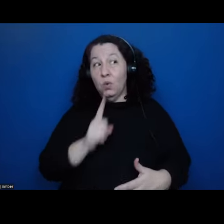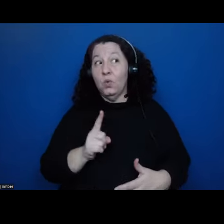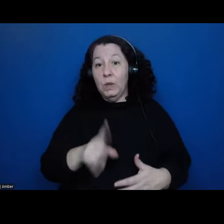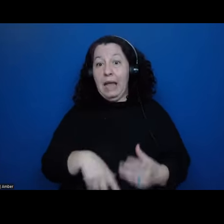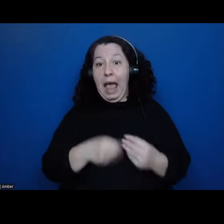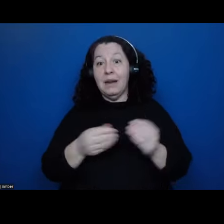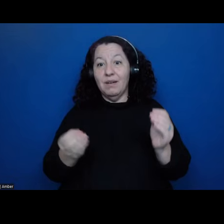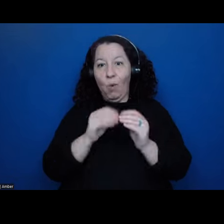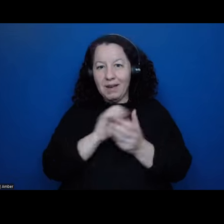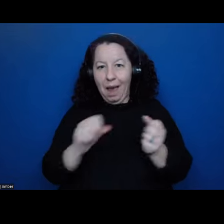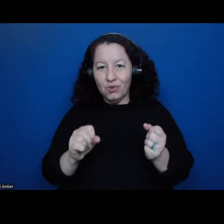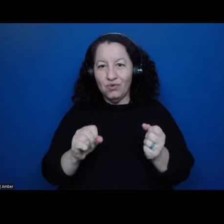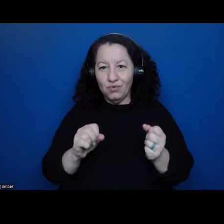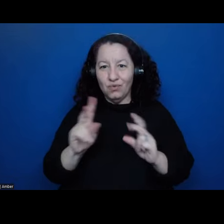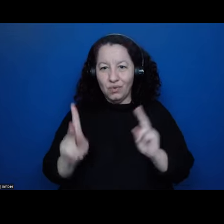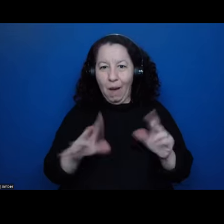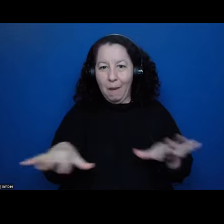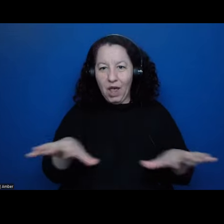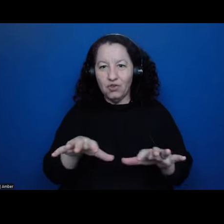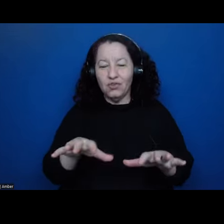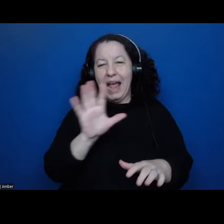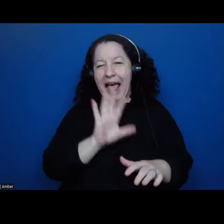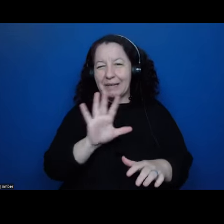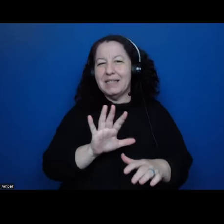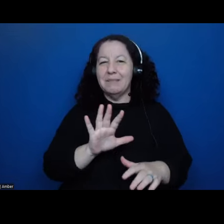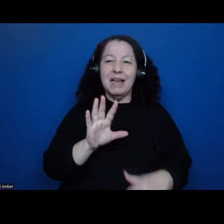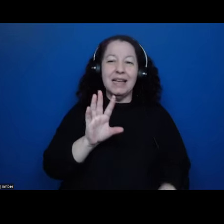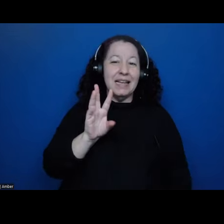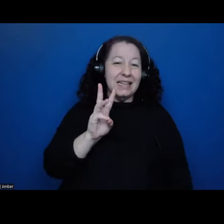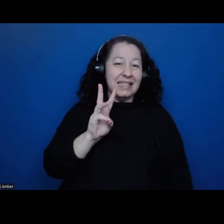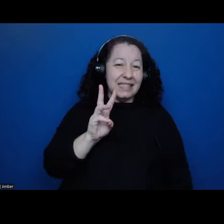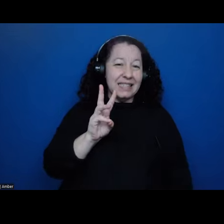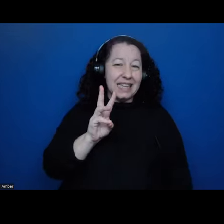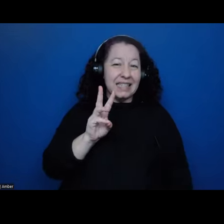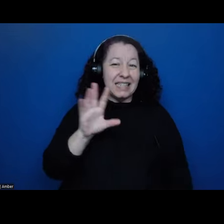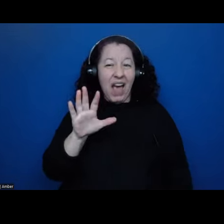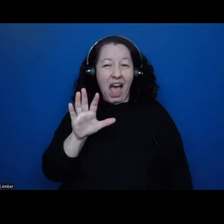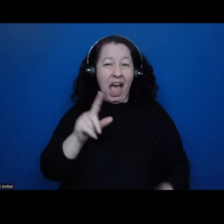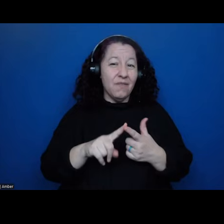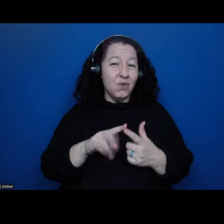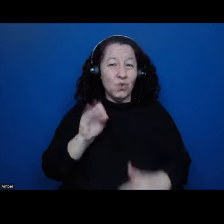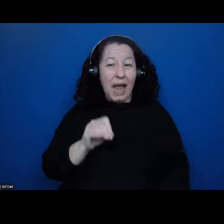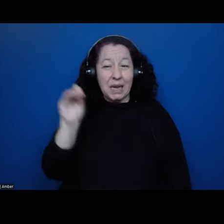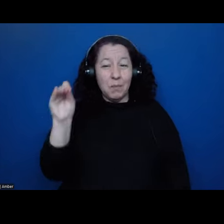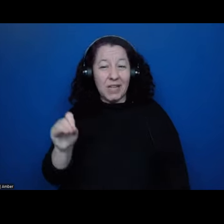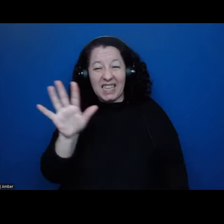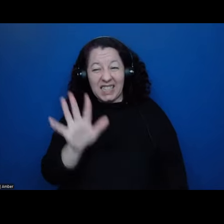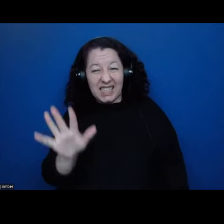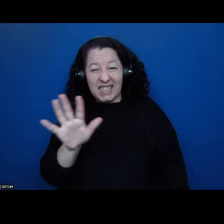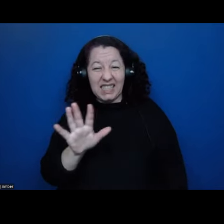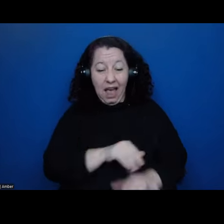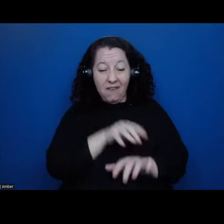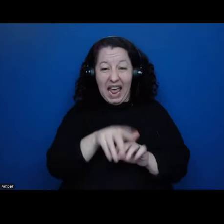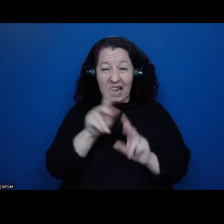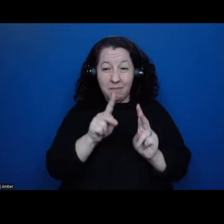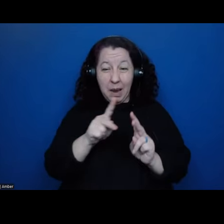Estimates are somewhere around 65 to 90 percent or so of native peoples of central